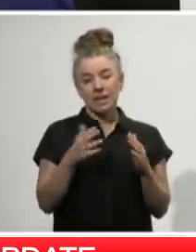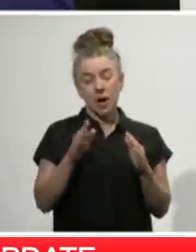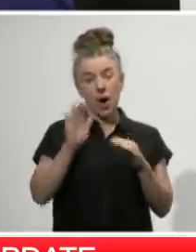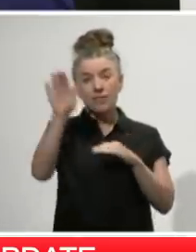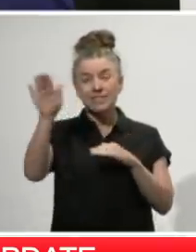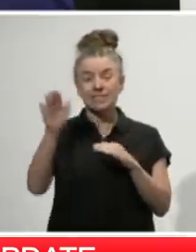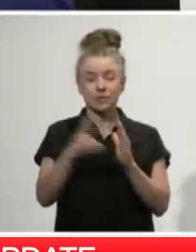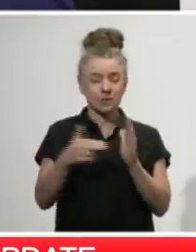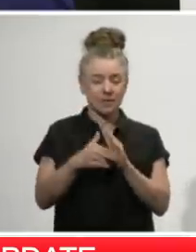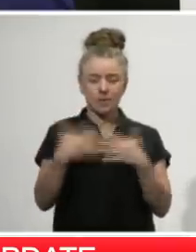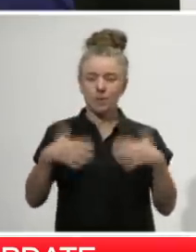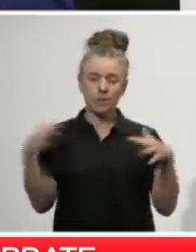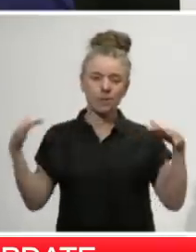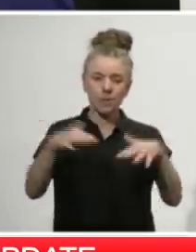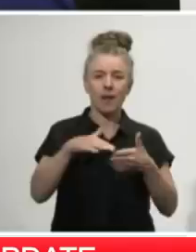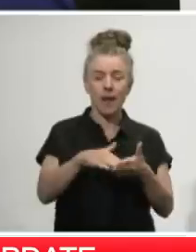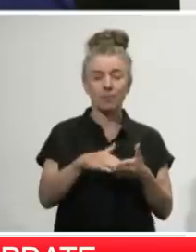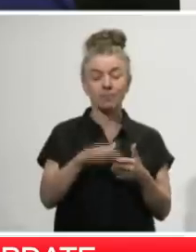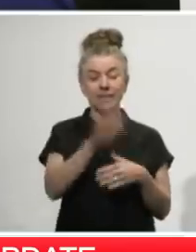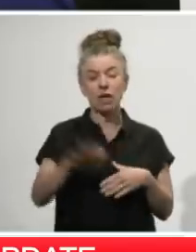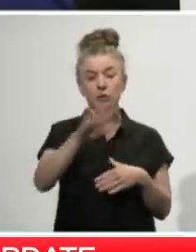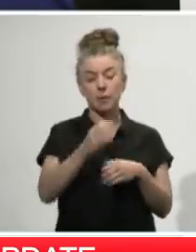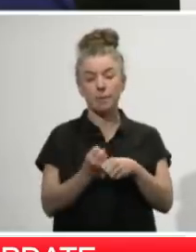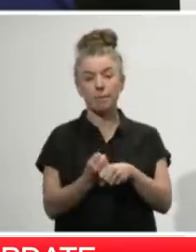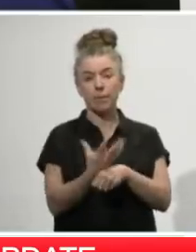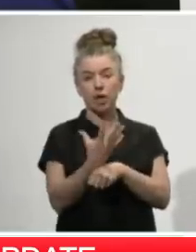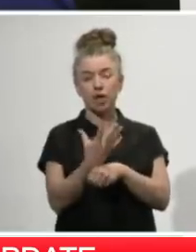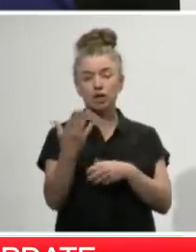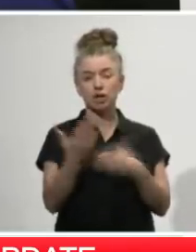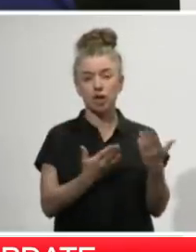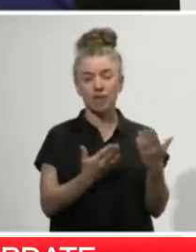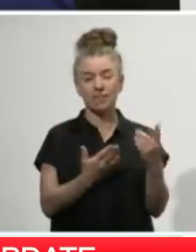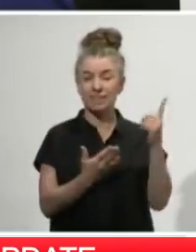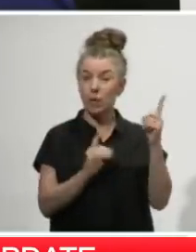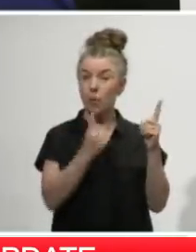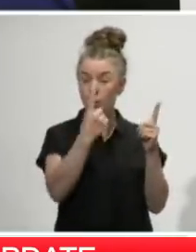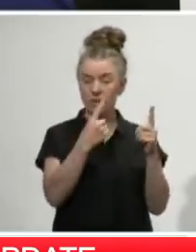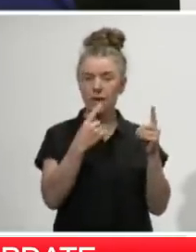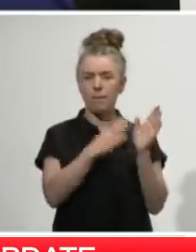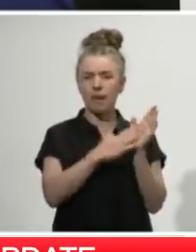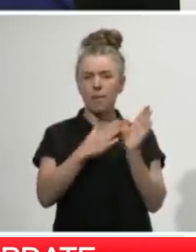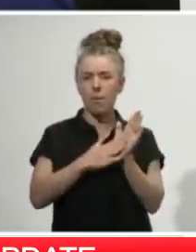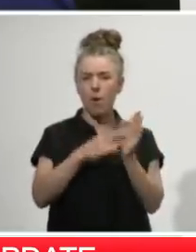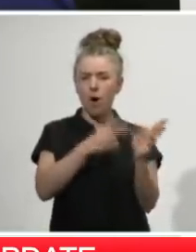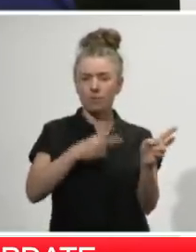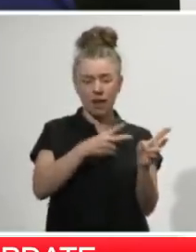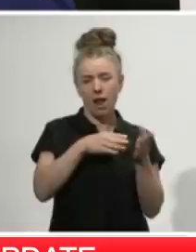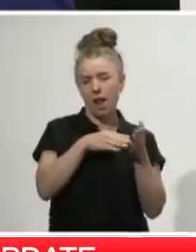response in which the National Burn Service, which is hosted at Middlemore was really key. Now whilst there are still